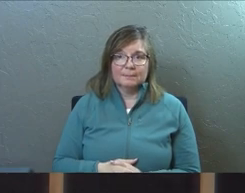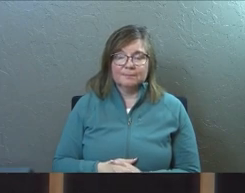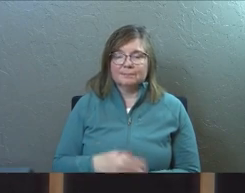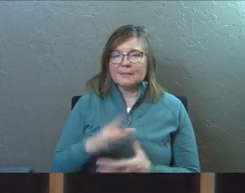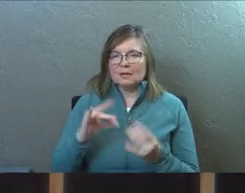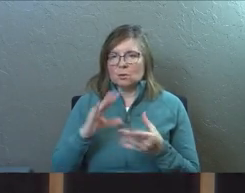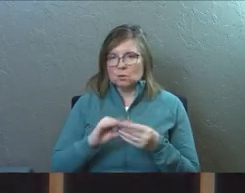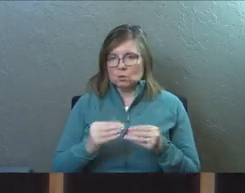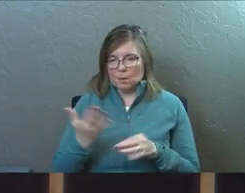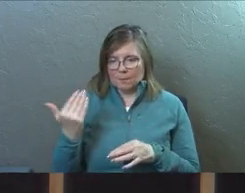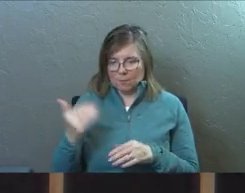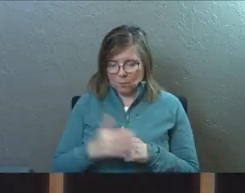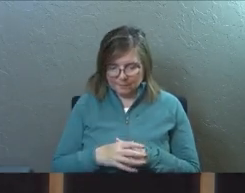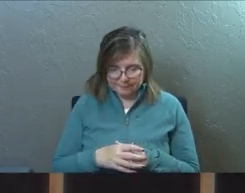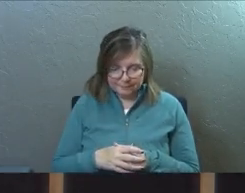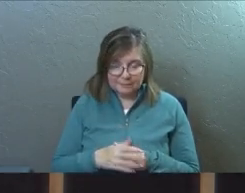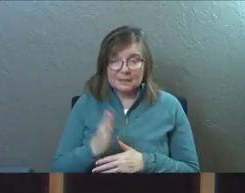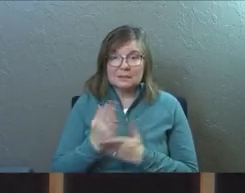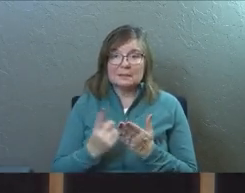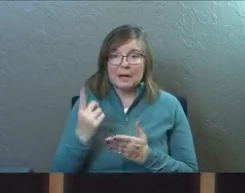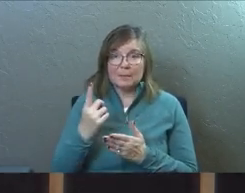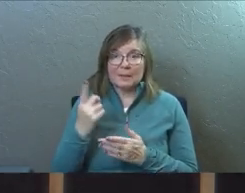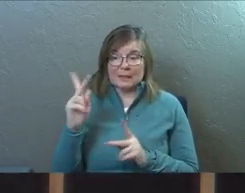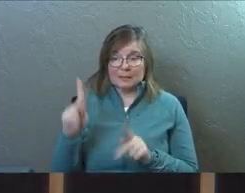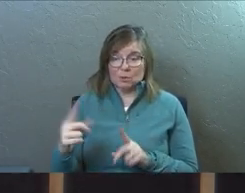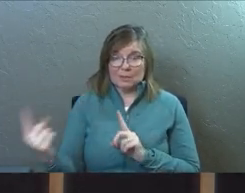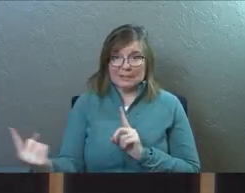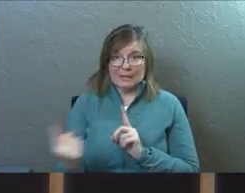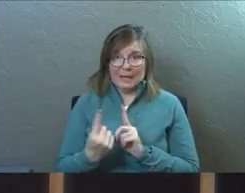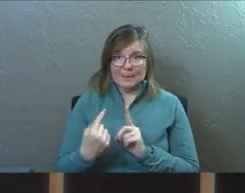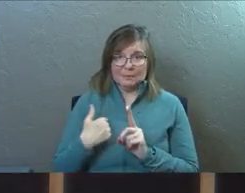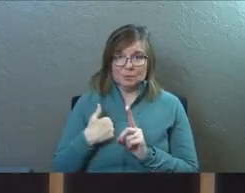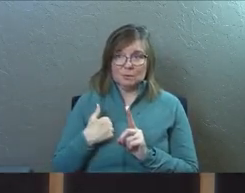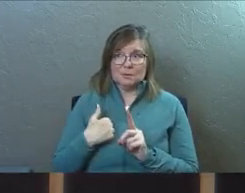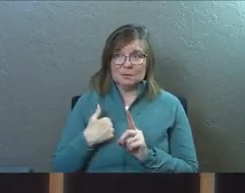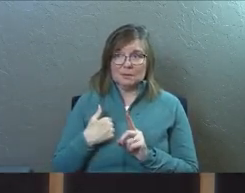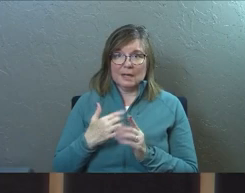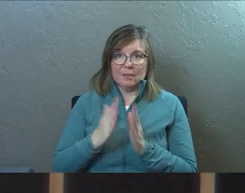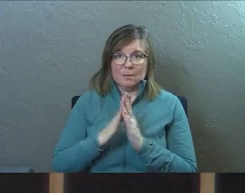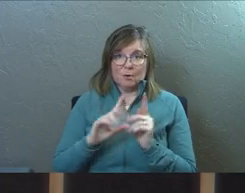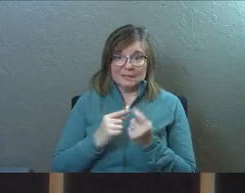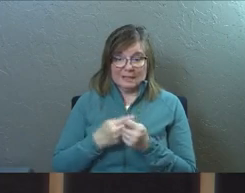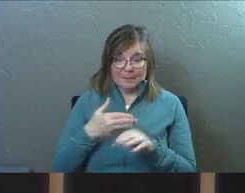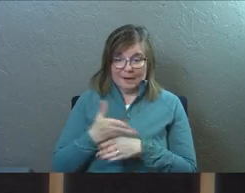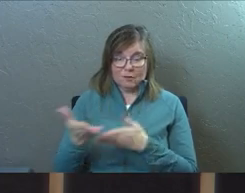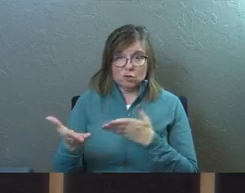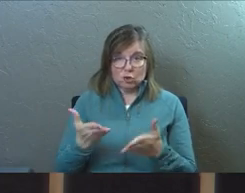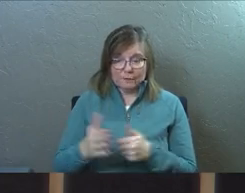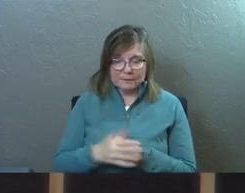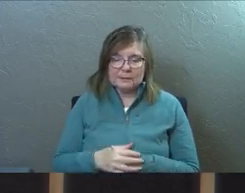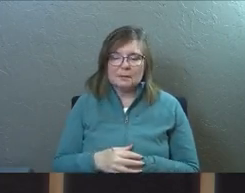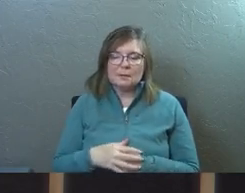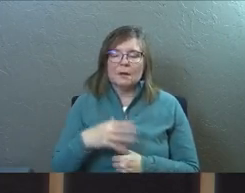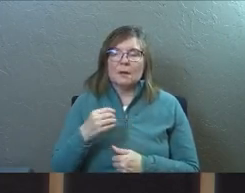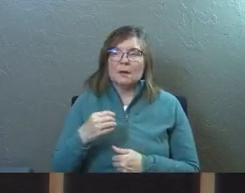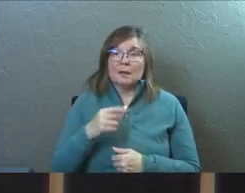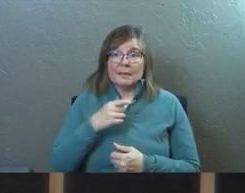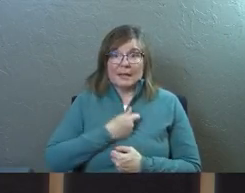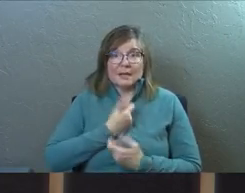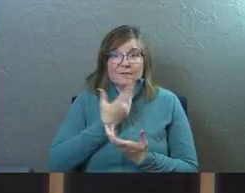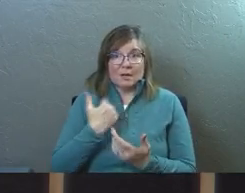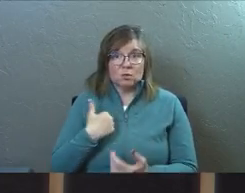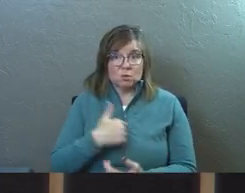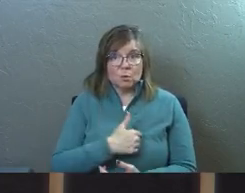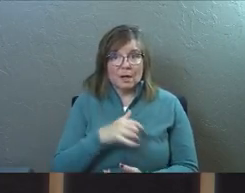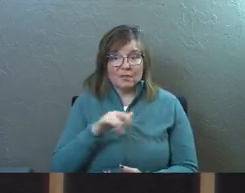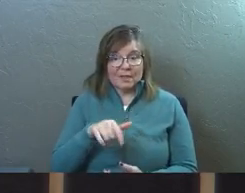I've told this story before. Somebody, this person came up to us in the prayer team after the service, and they confessed